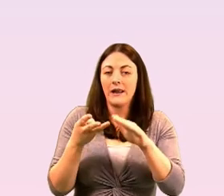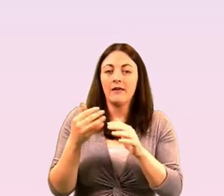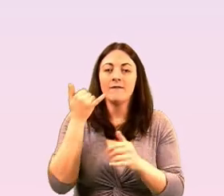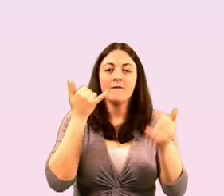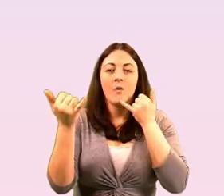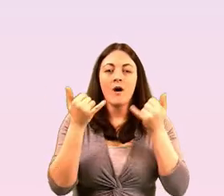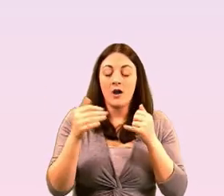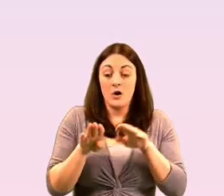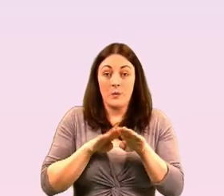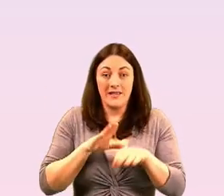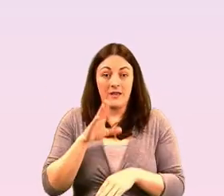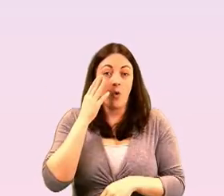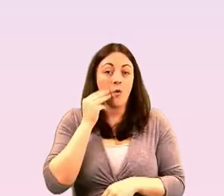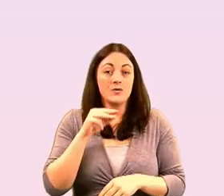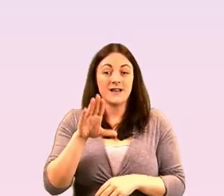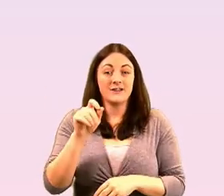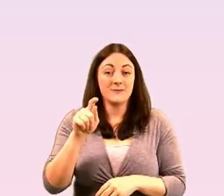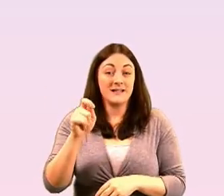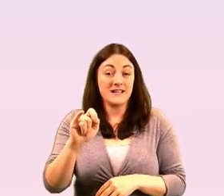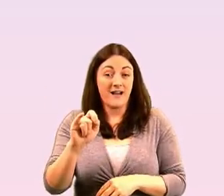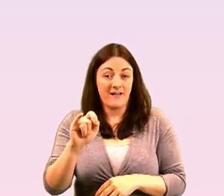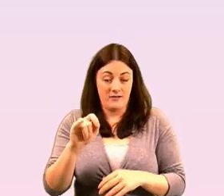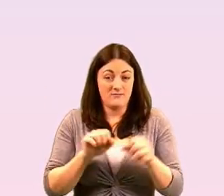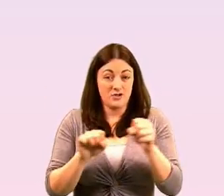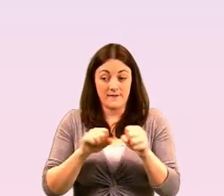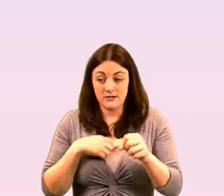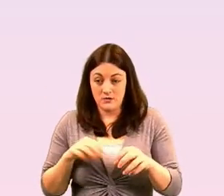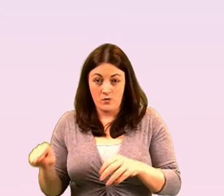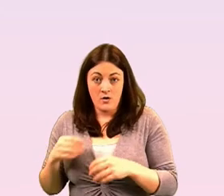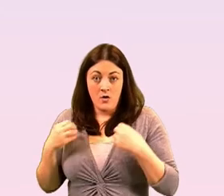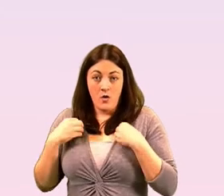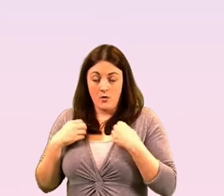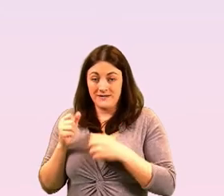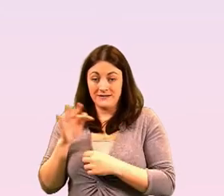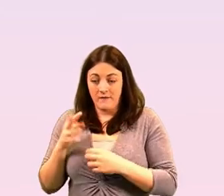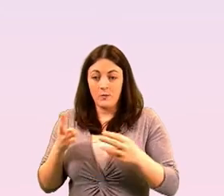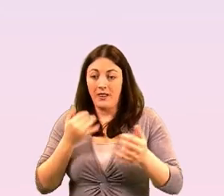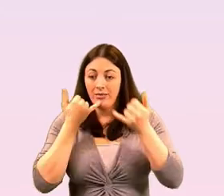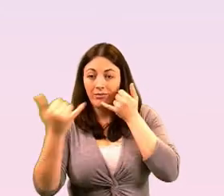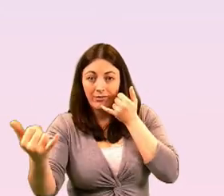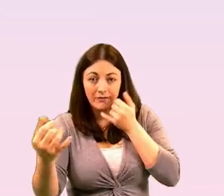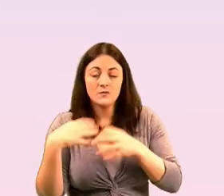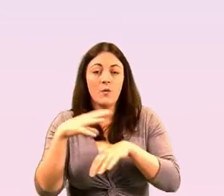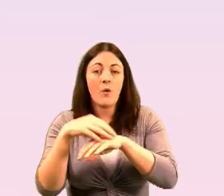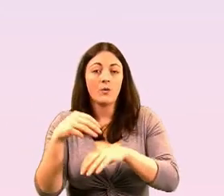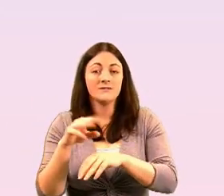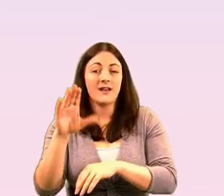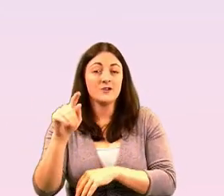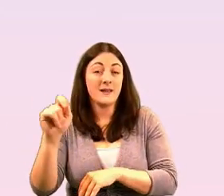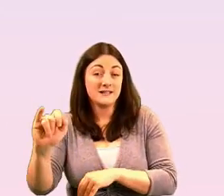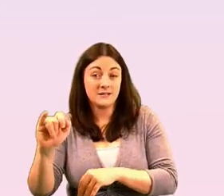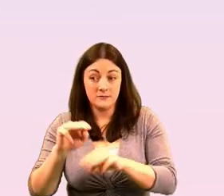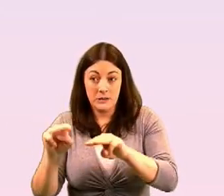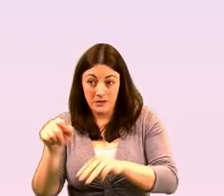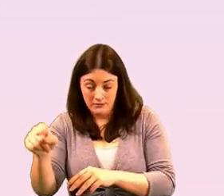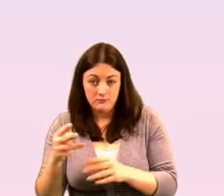isolation and loneliness the people are experiencing but in the longer term um the main way that we're